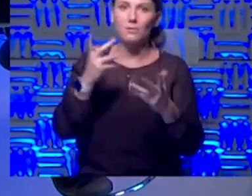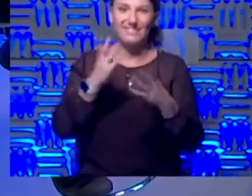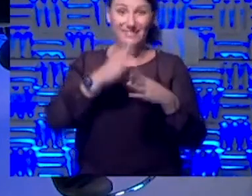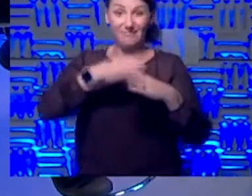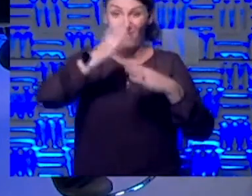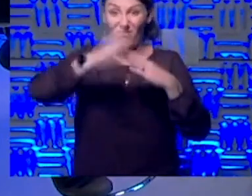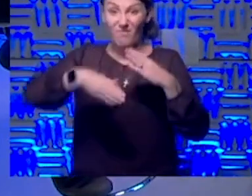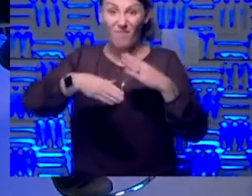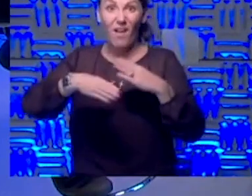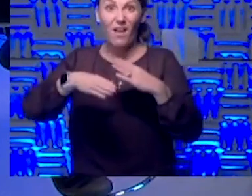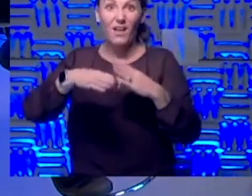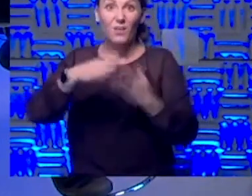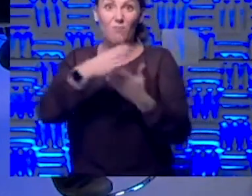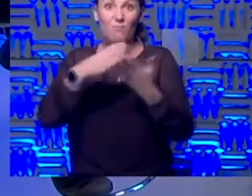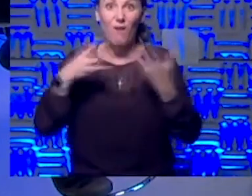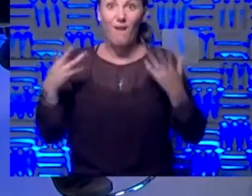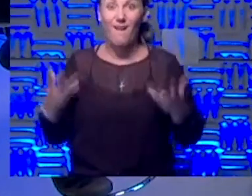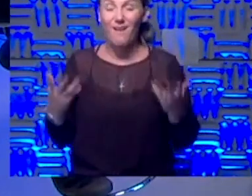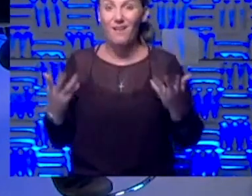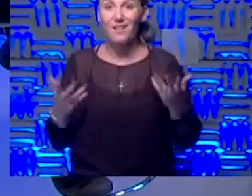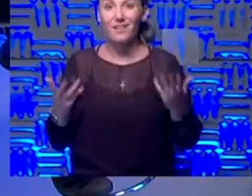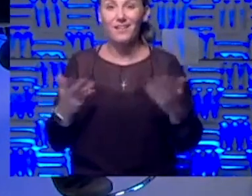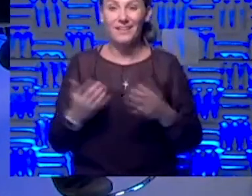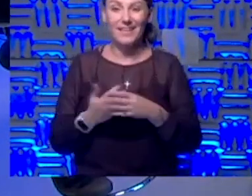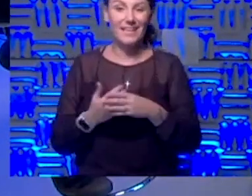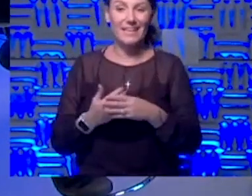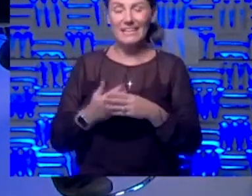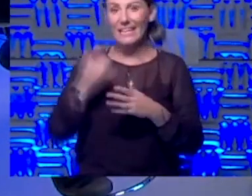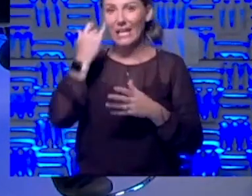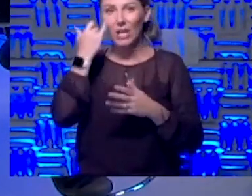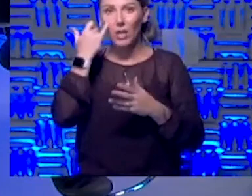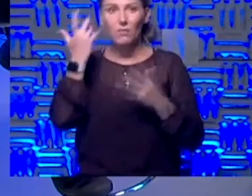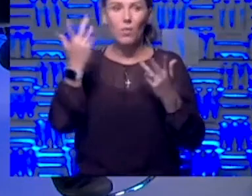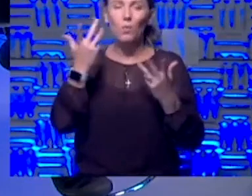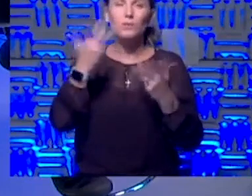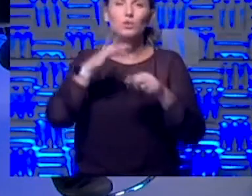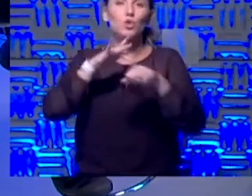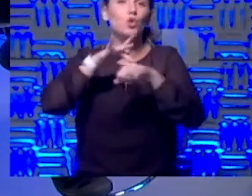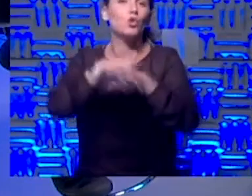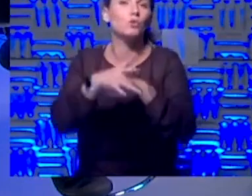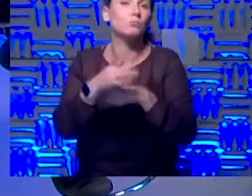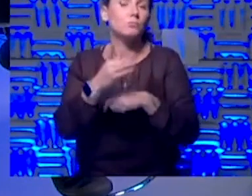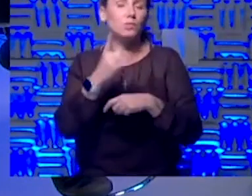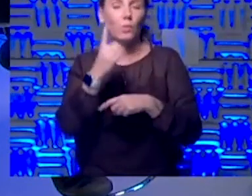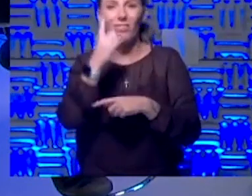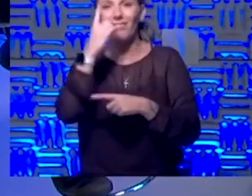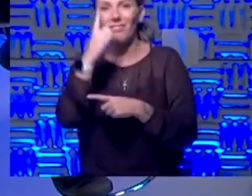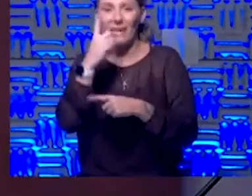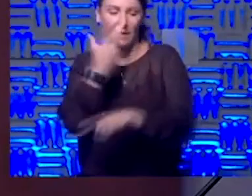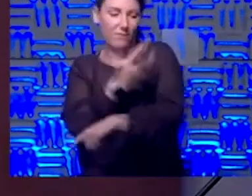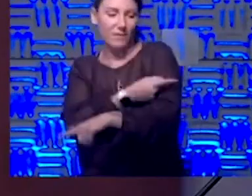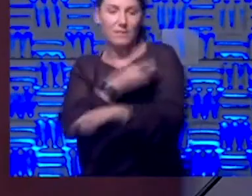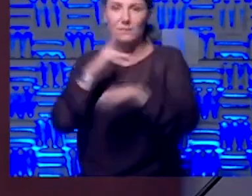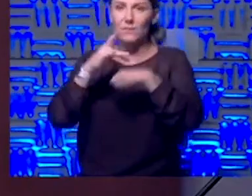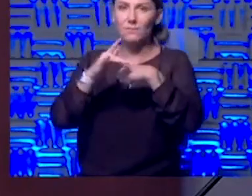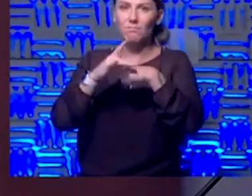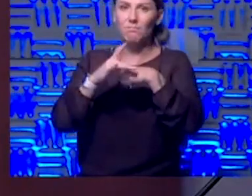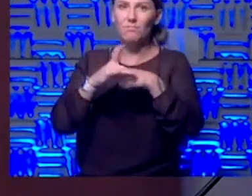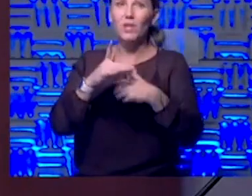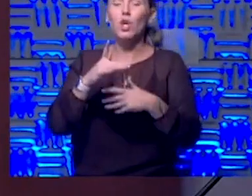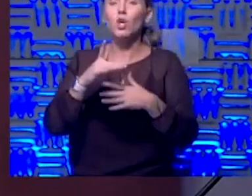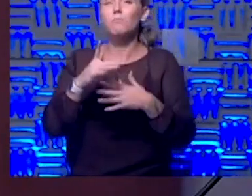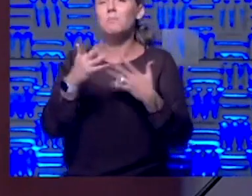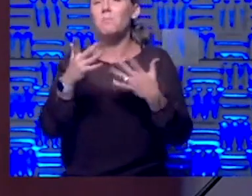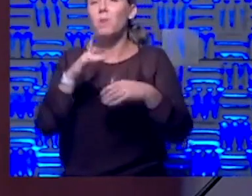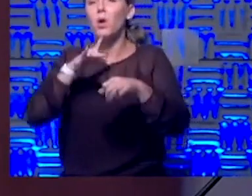get that study, get the enterprise going here. But if it is, we're at Warp 8, what's the earliest do you think a vaccine would be available? I suspect early next